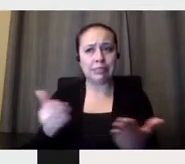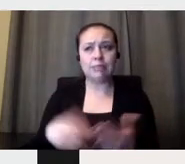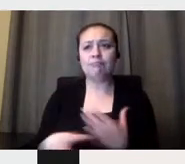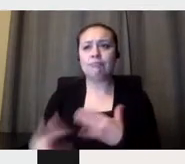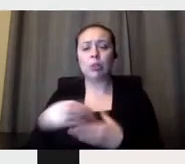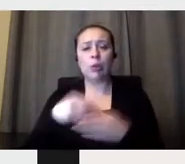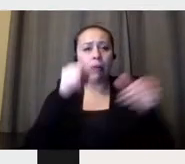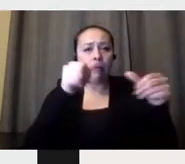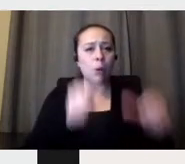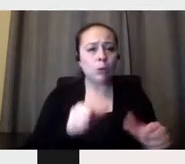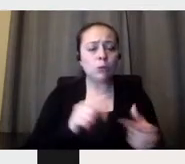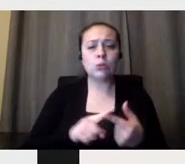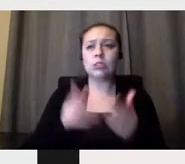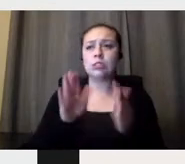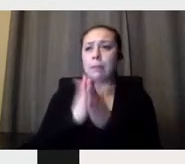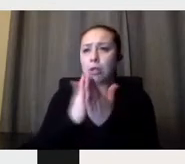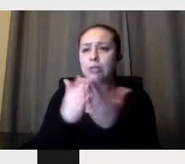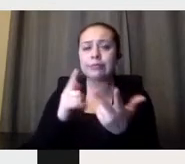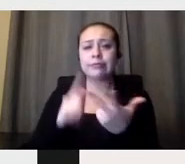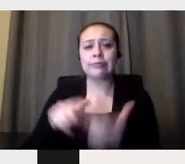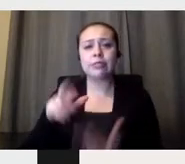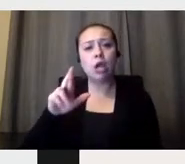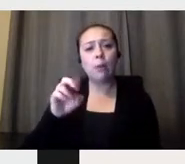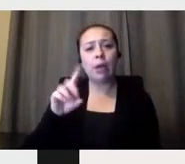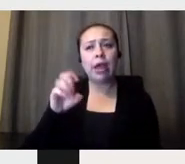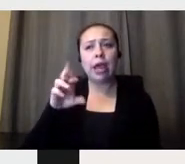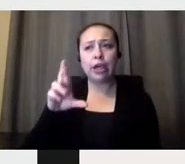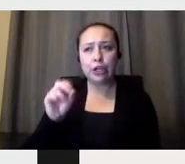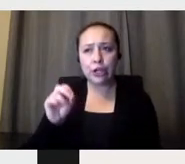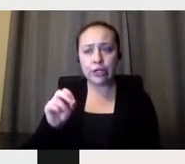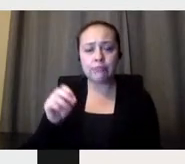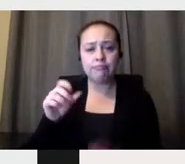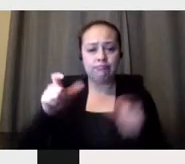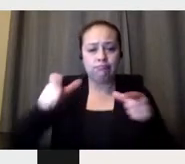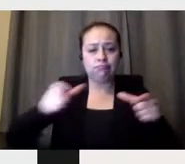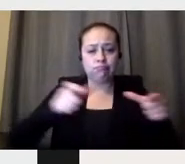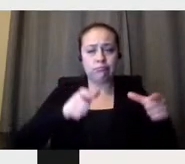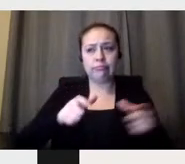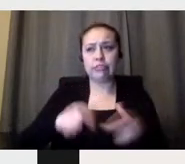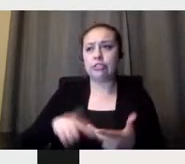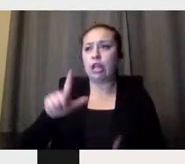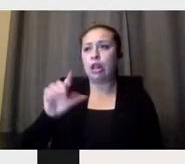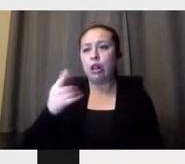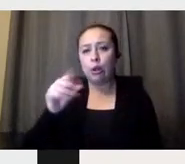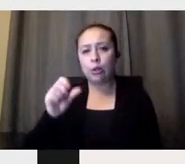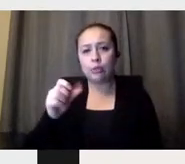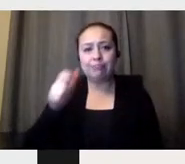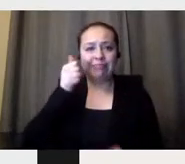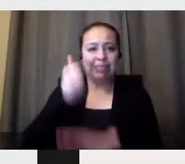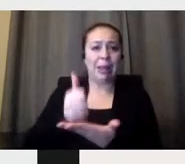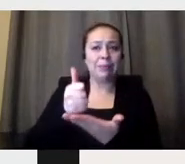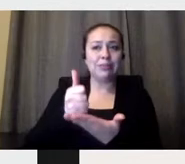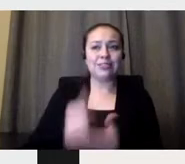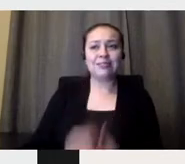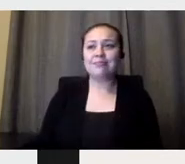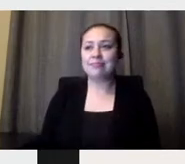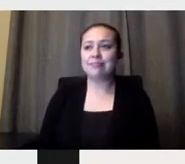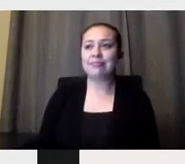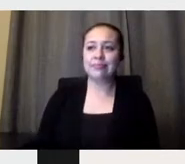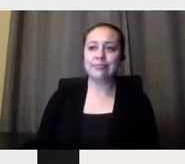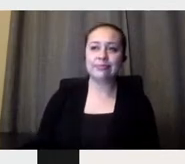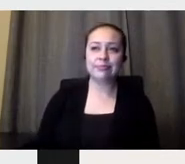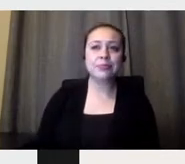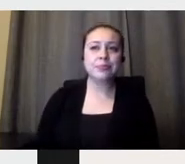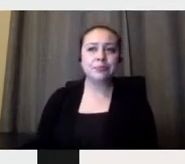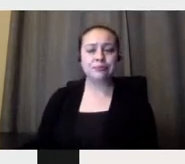and record covers, logos, and stamps. The archive expects to revalue our cultural heritage through a look at the various proposals